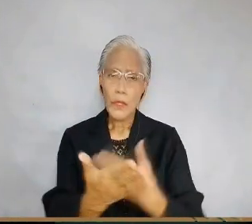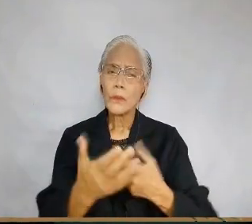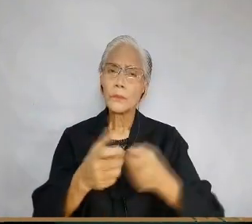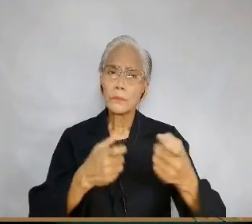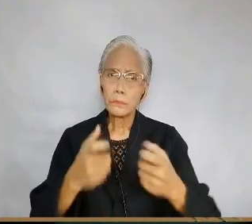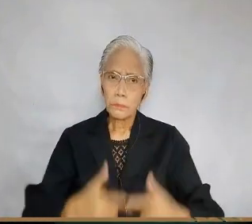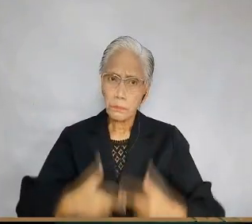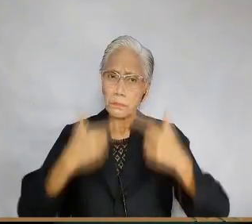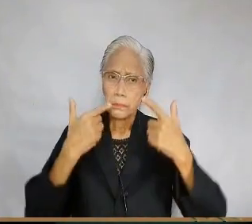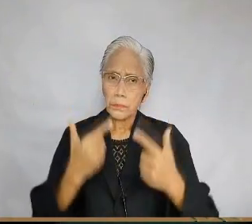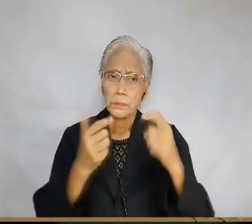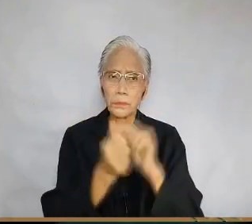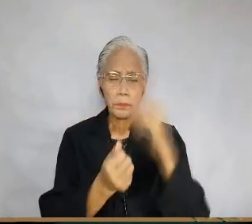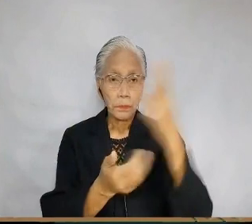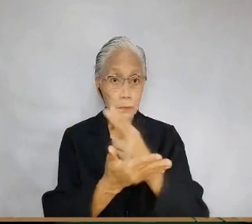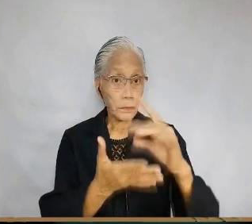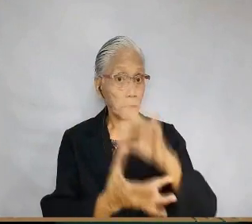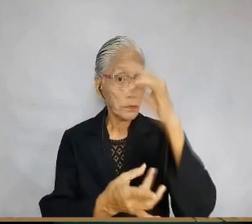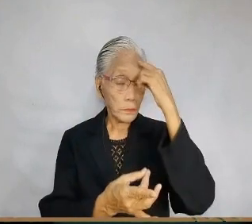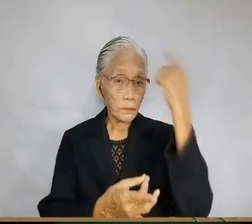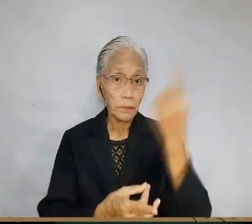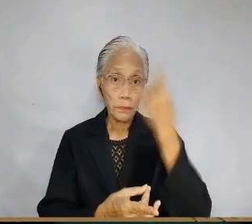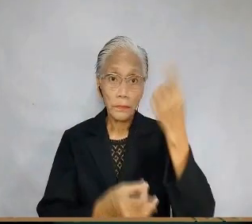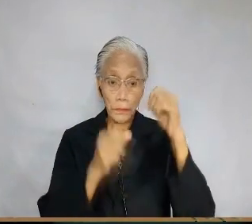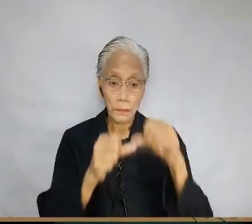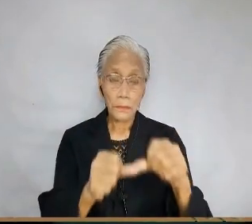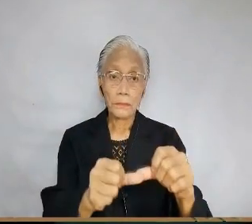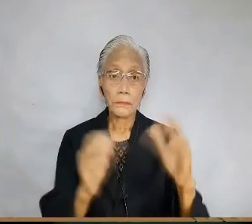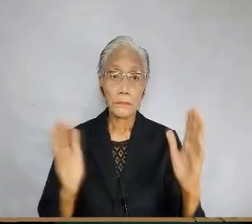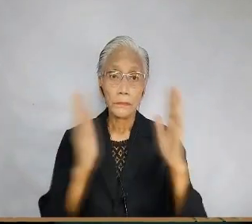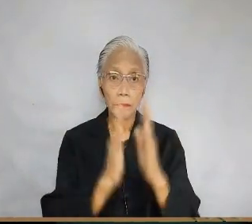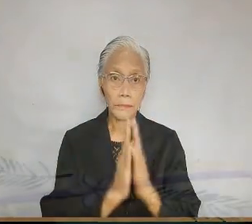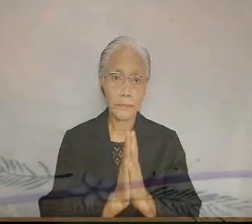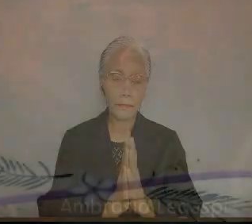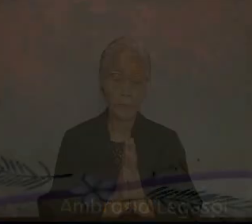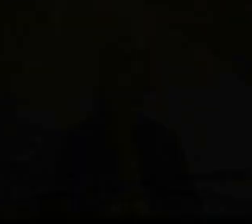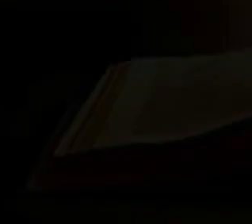who lives and reigns with you in the Holy Spirit, God forever and ever. Amen.